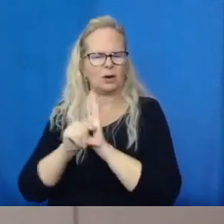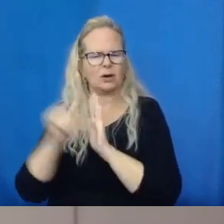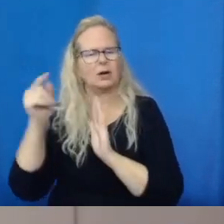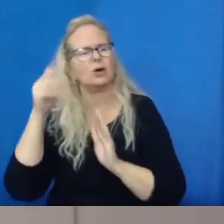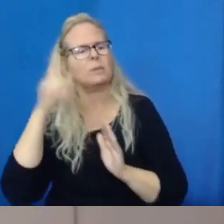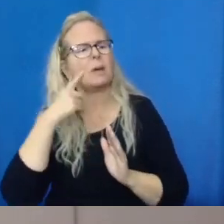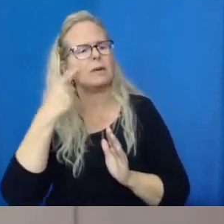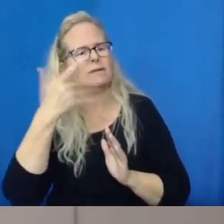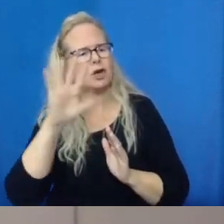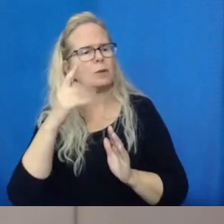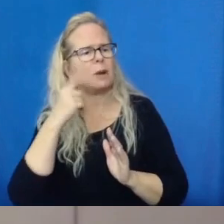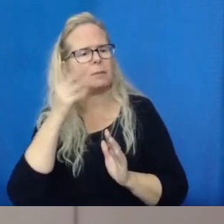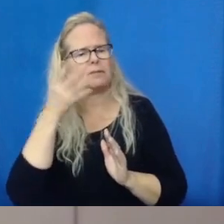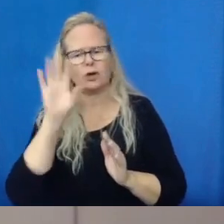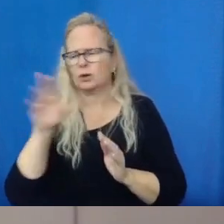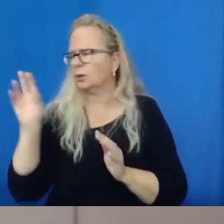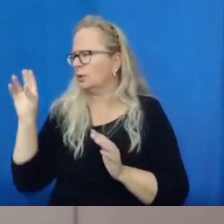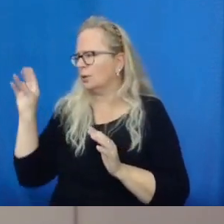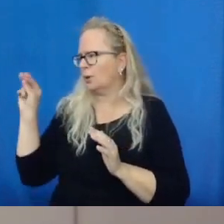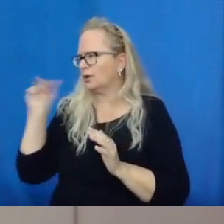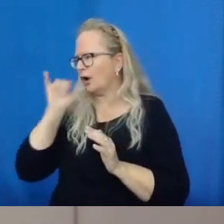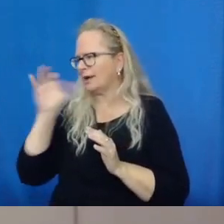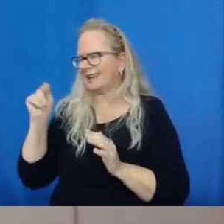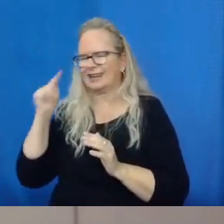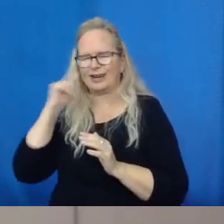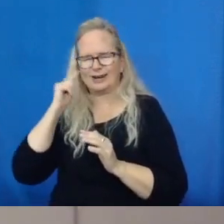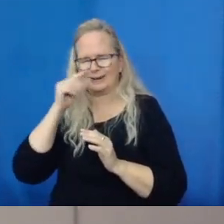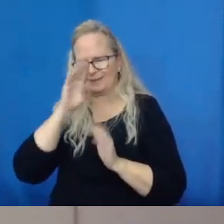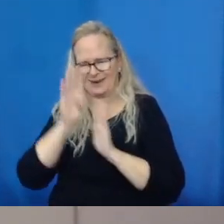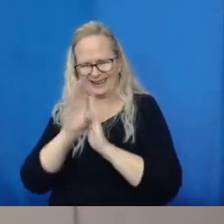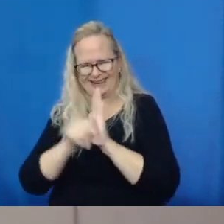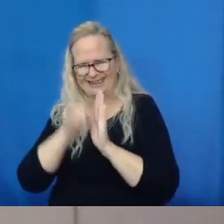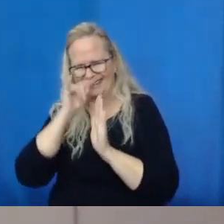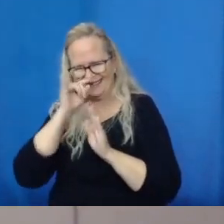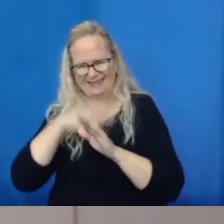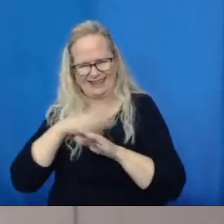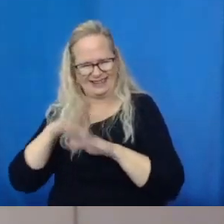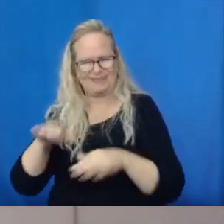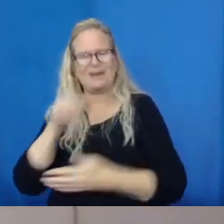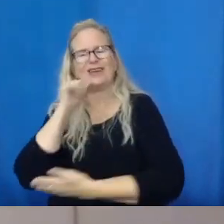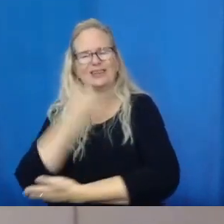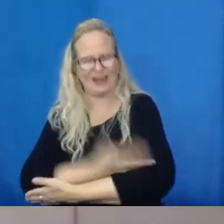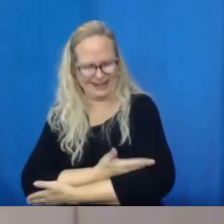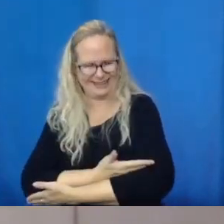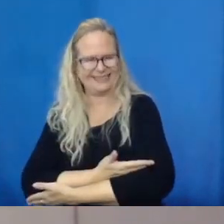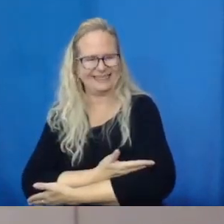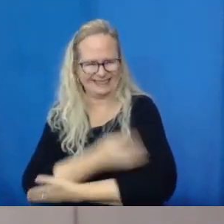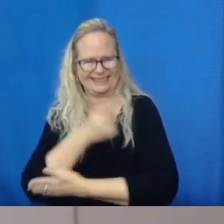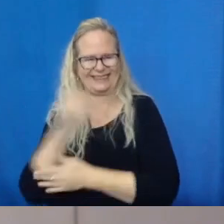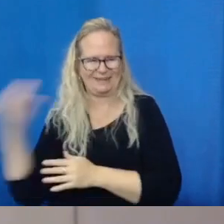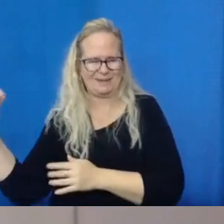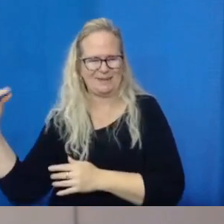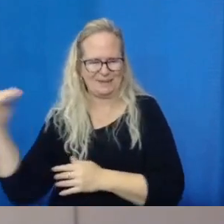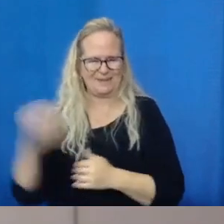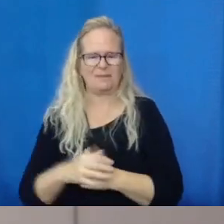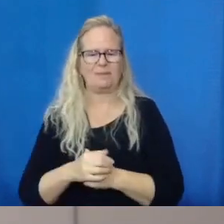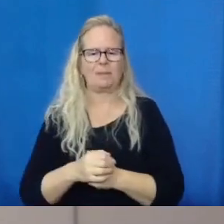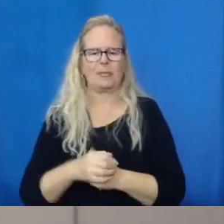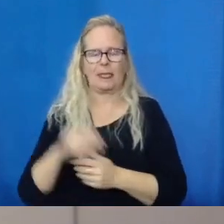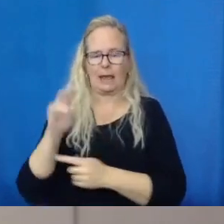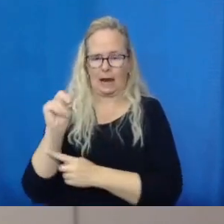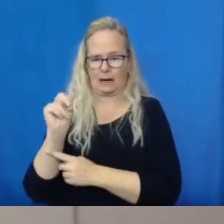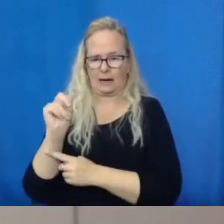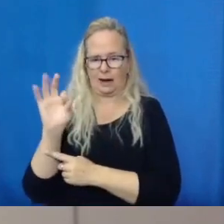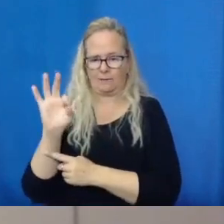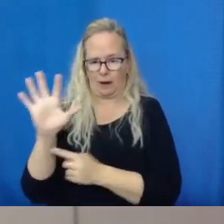because it has the headband versus the ear loop design here. And finally, I should have kept Ellie in here to show her the